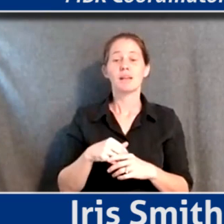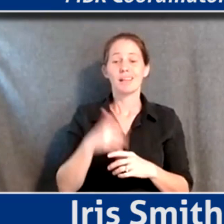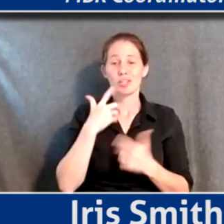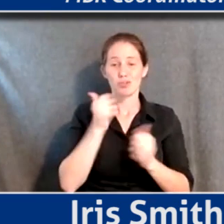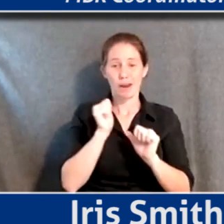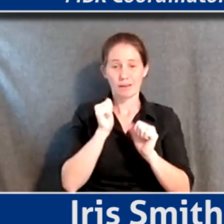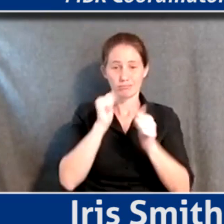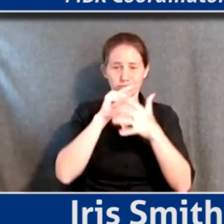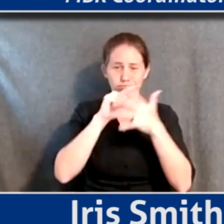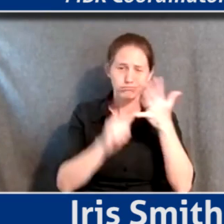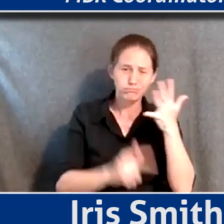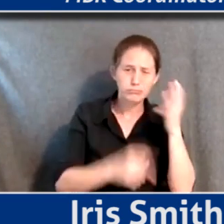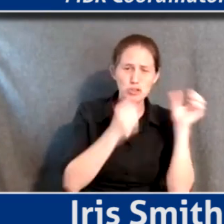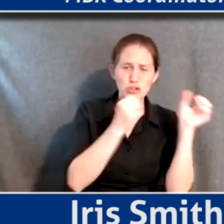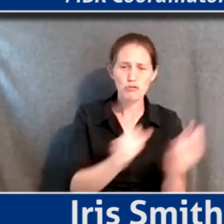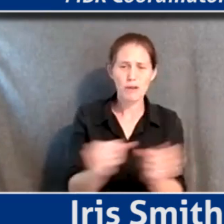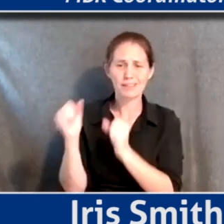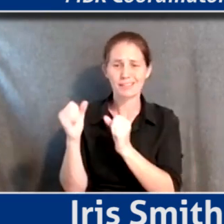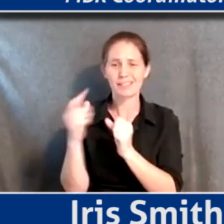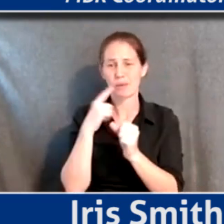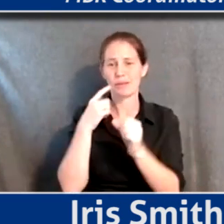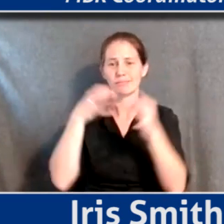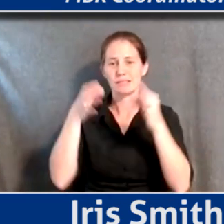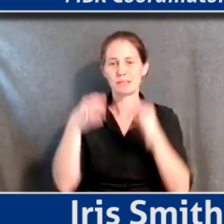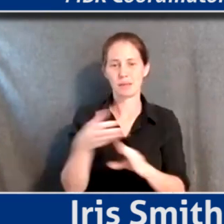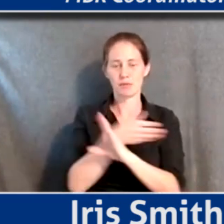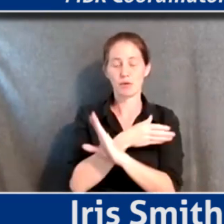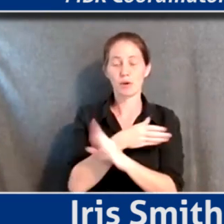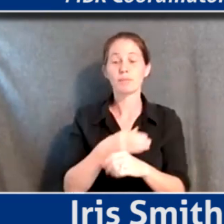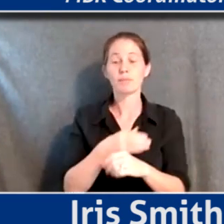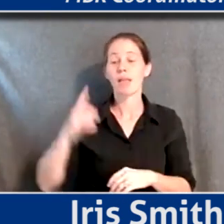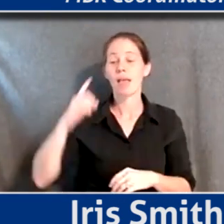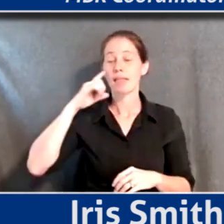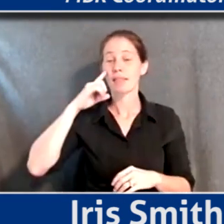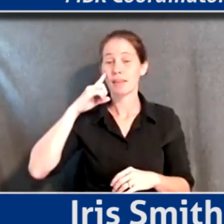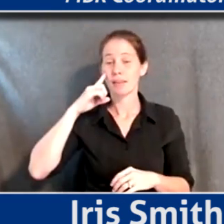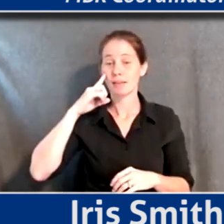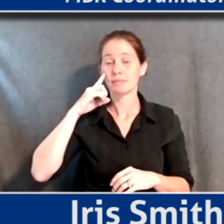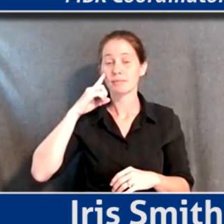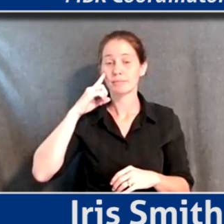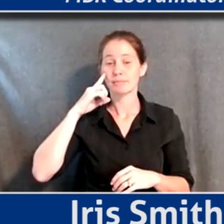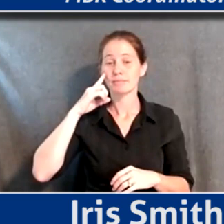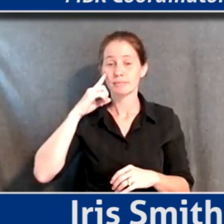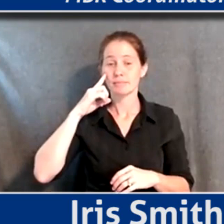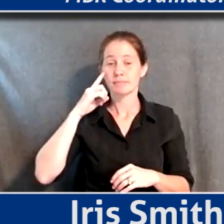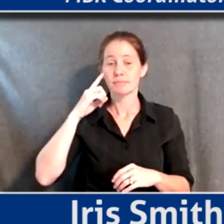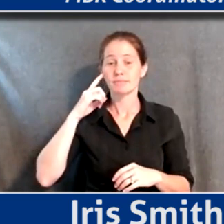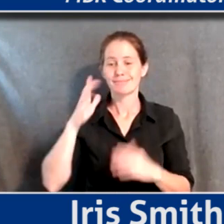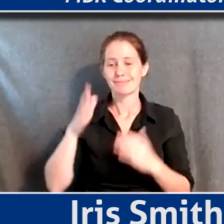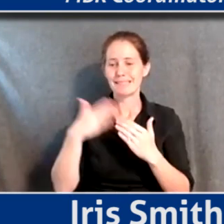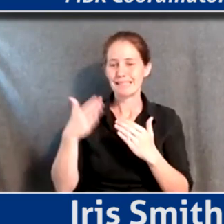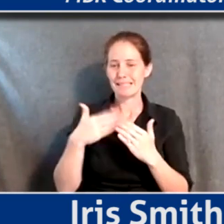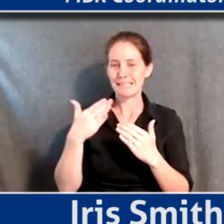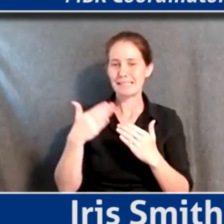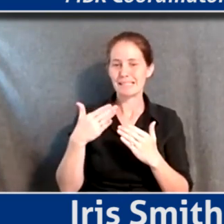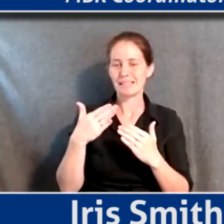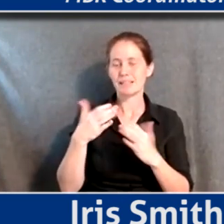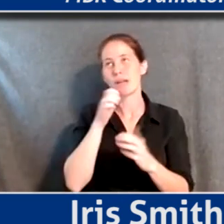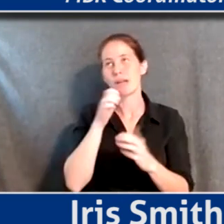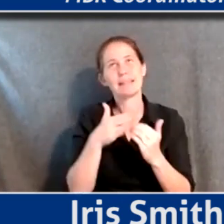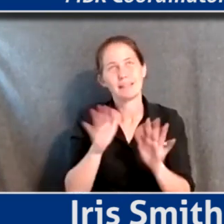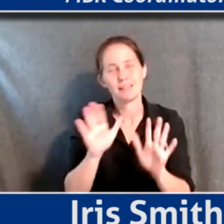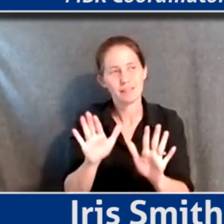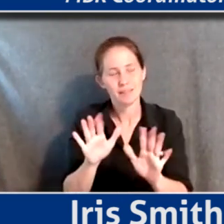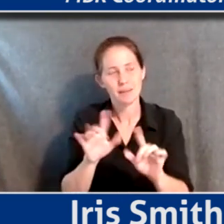that we shared earlier. I think it's really, you know, it's easy to make, it's not easy,